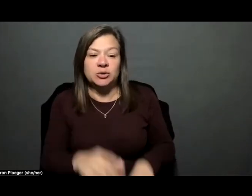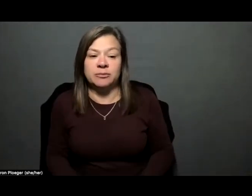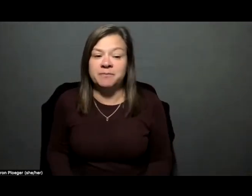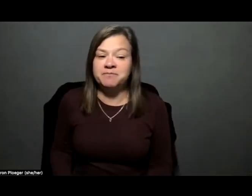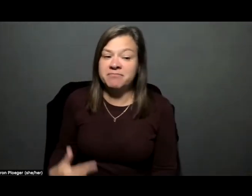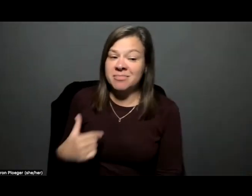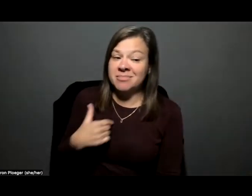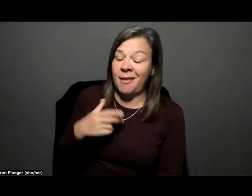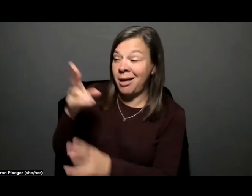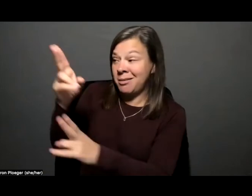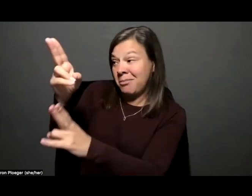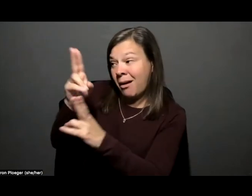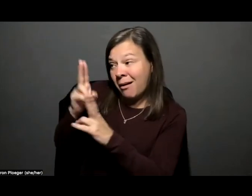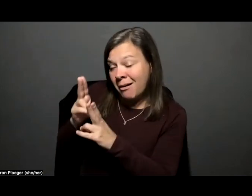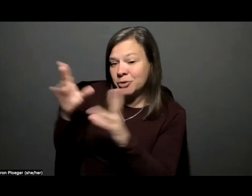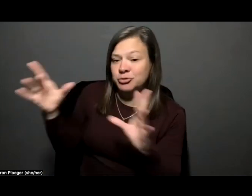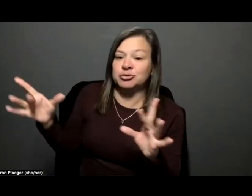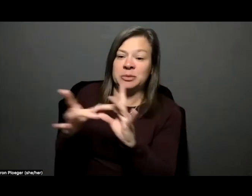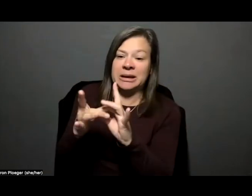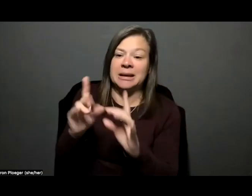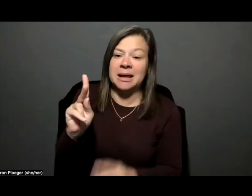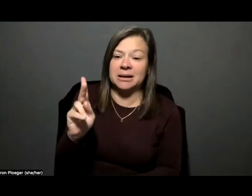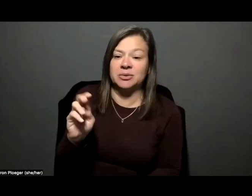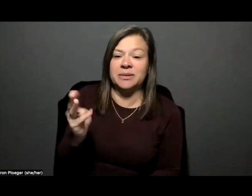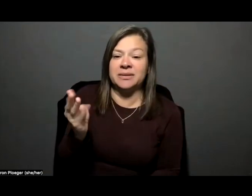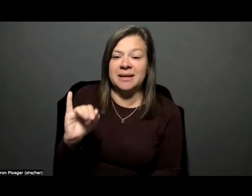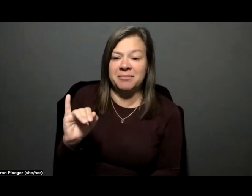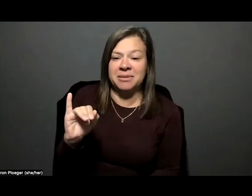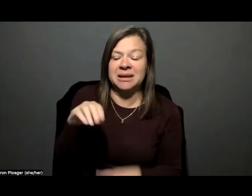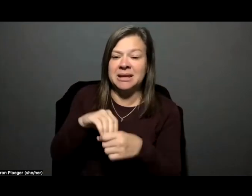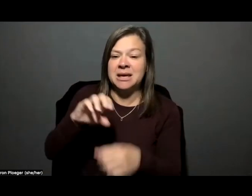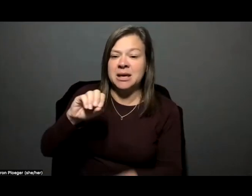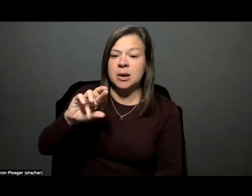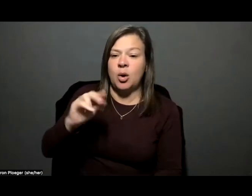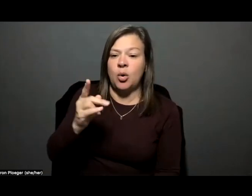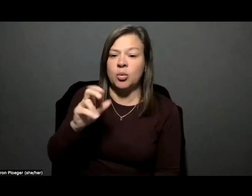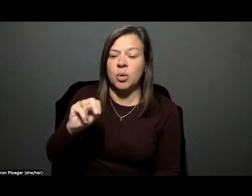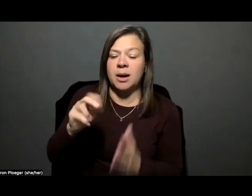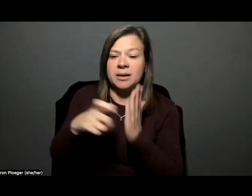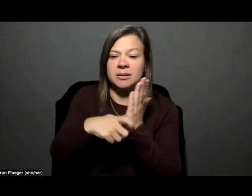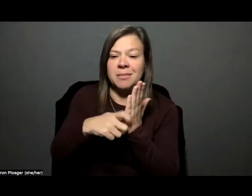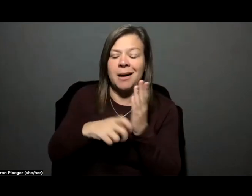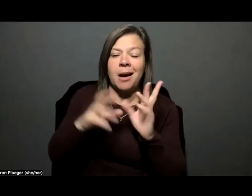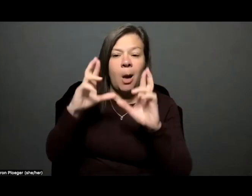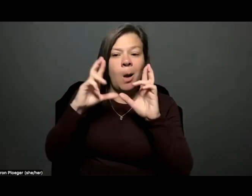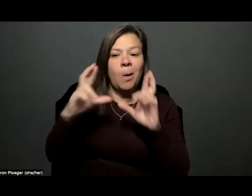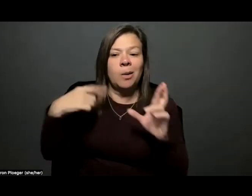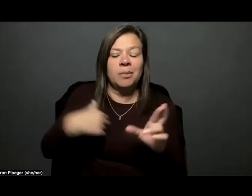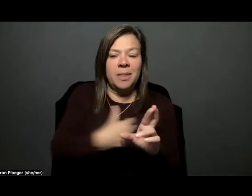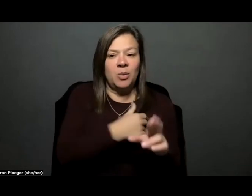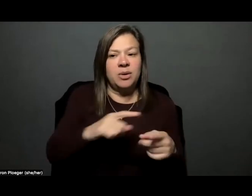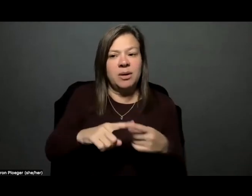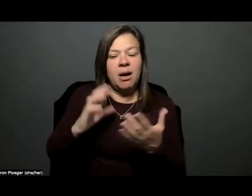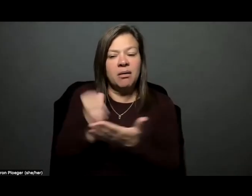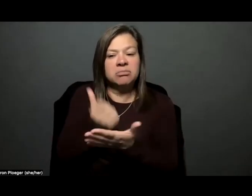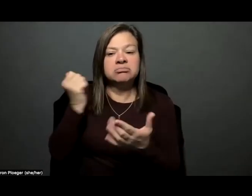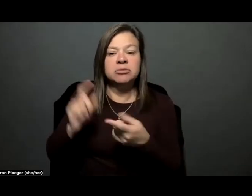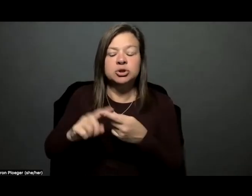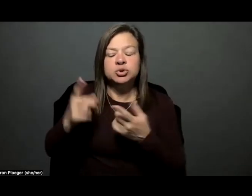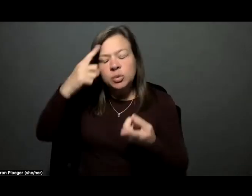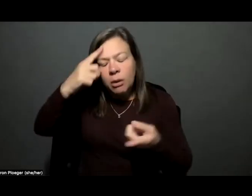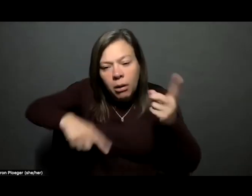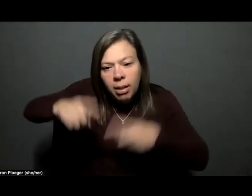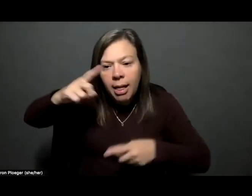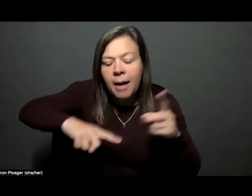honored to be connected with you in Orion Magazine. I hope that we have the opportunity to collaborate